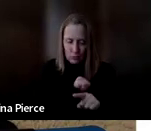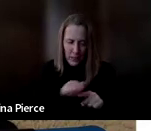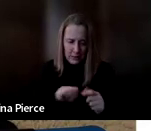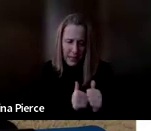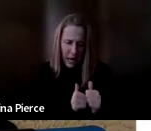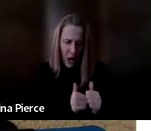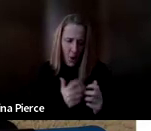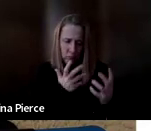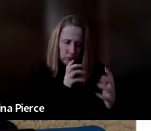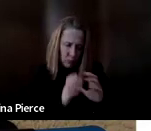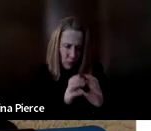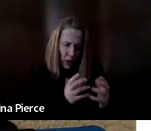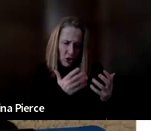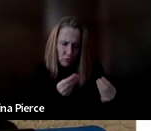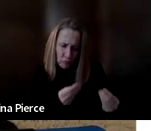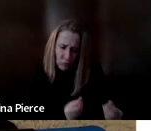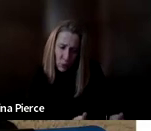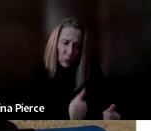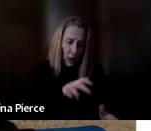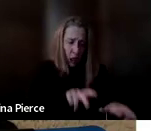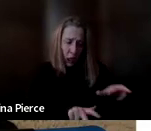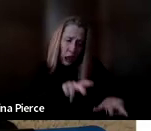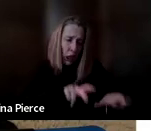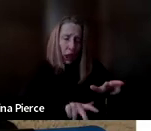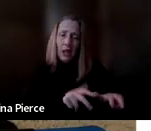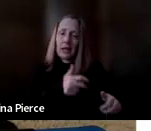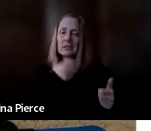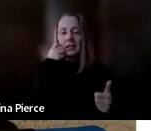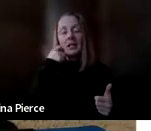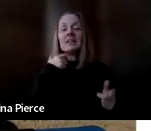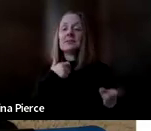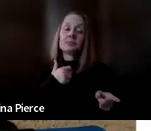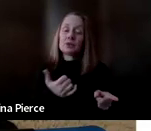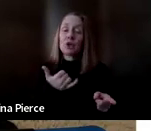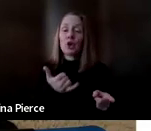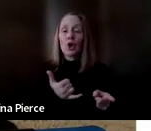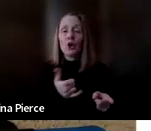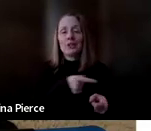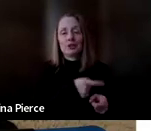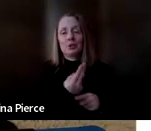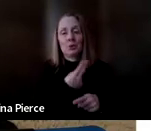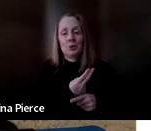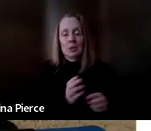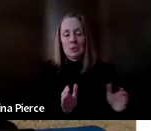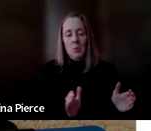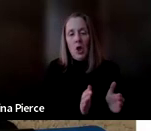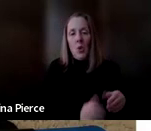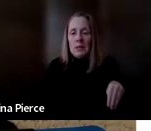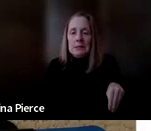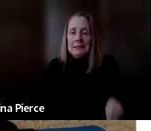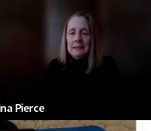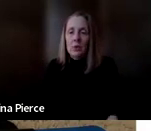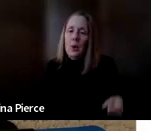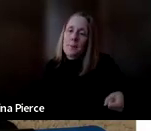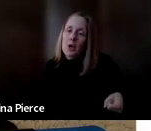that was functional or not. If you're curious, she does care currently carry the smaller one, the one that can slide into her purse, just